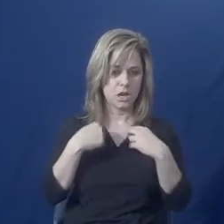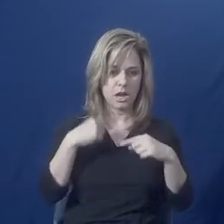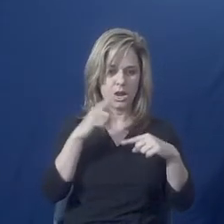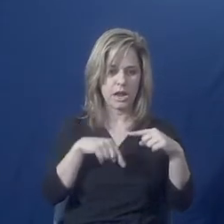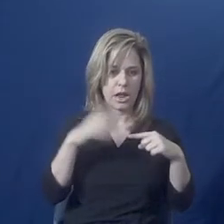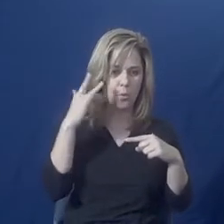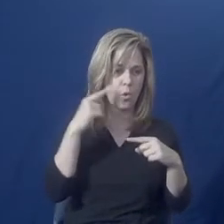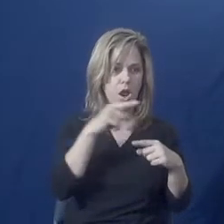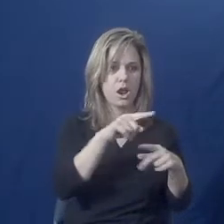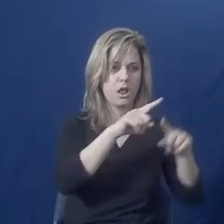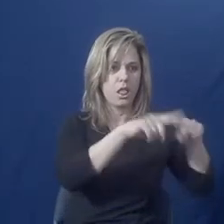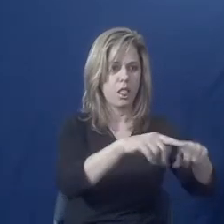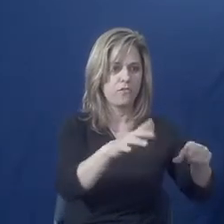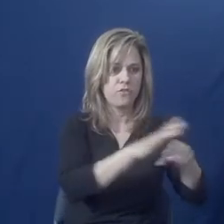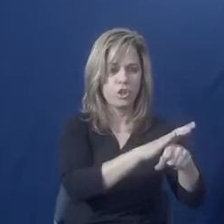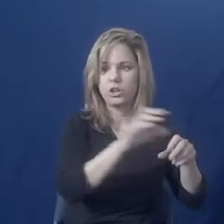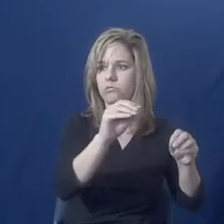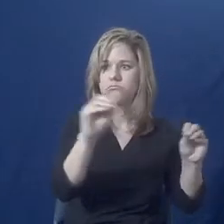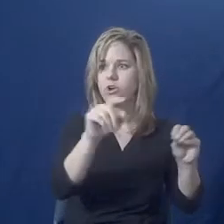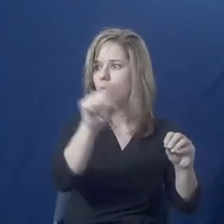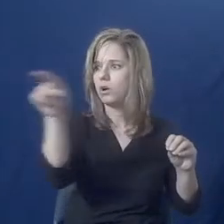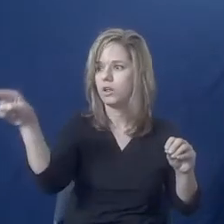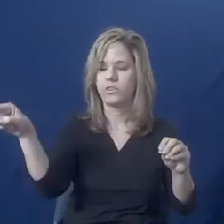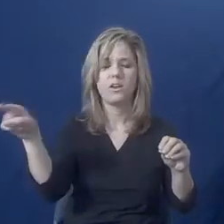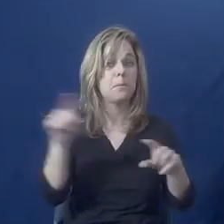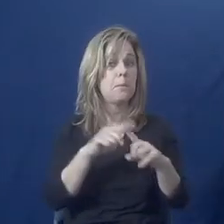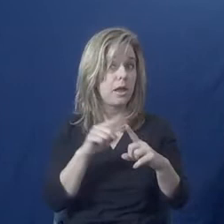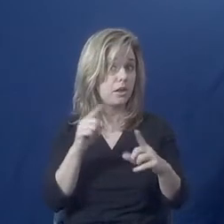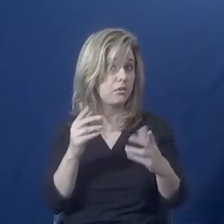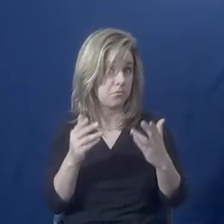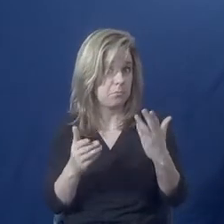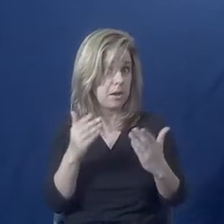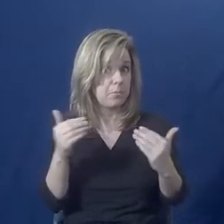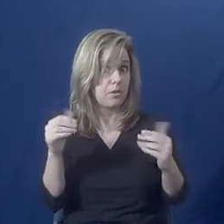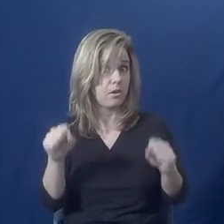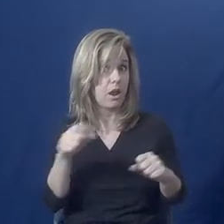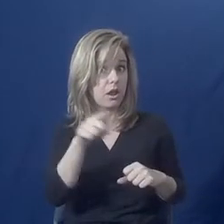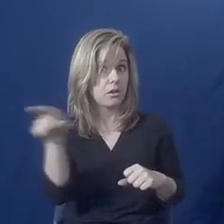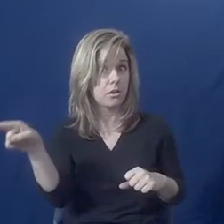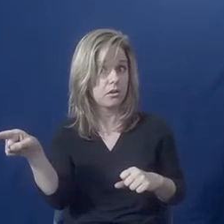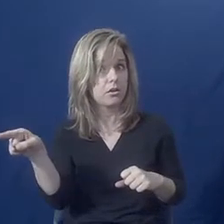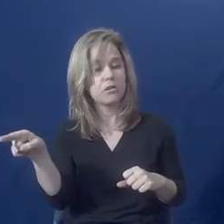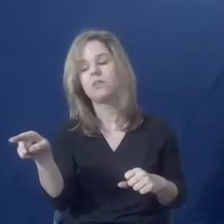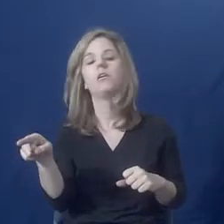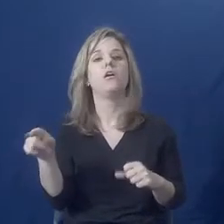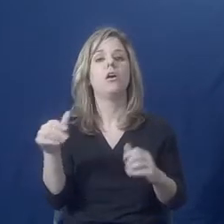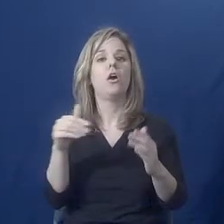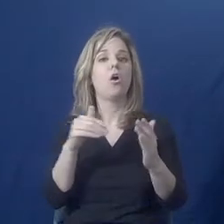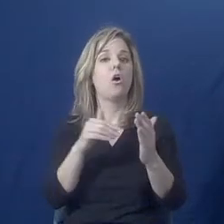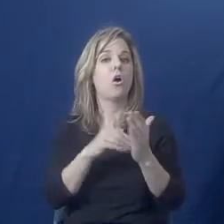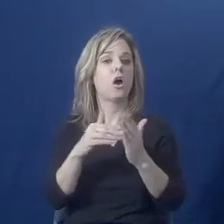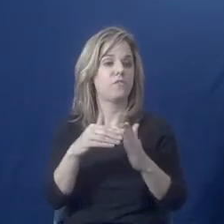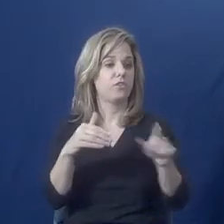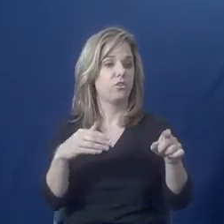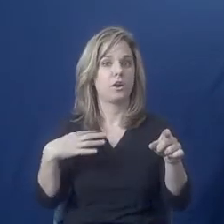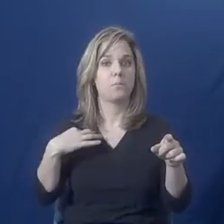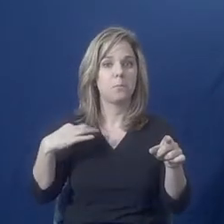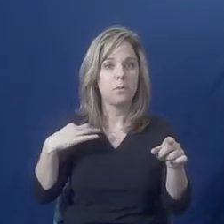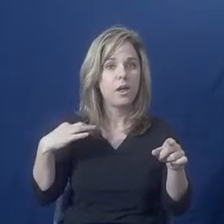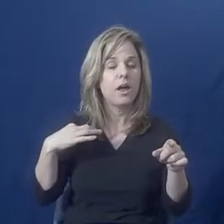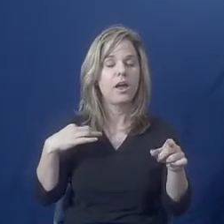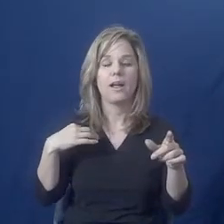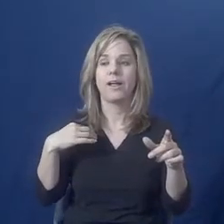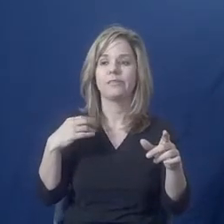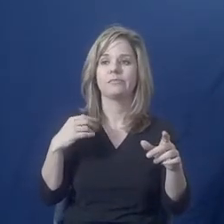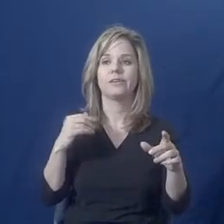necessarily true. There are a lot of things that people are eligible for. And if people get involved with violence